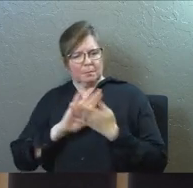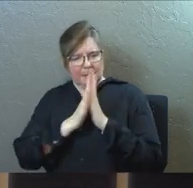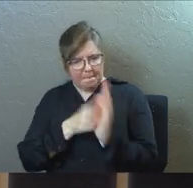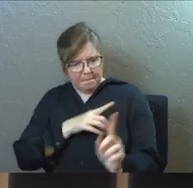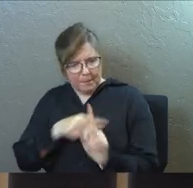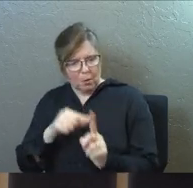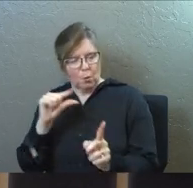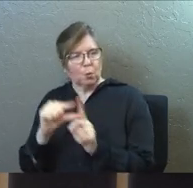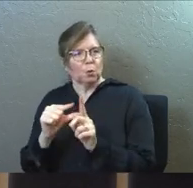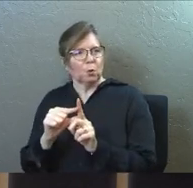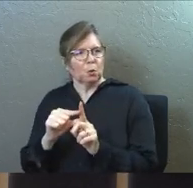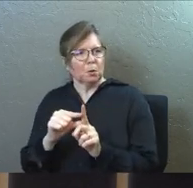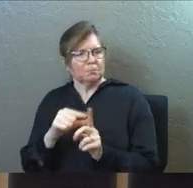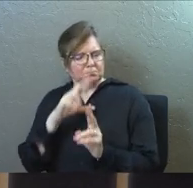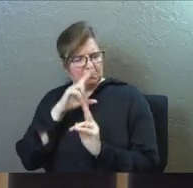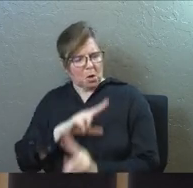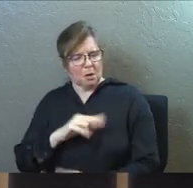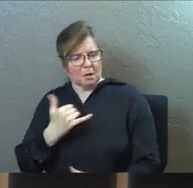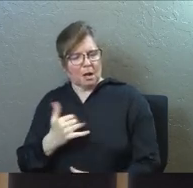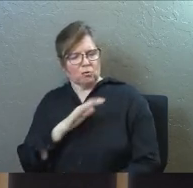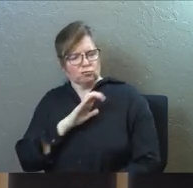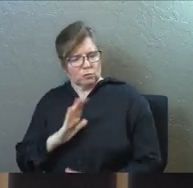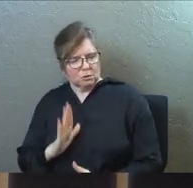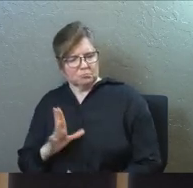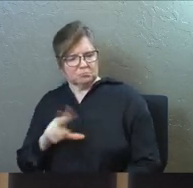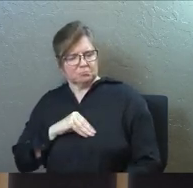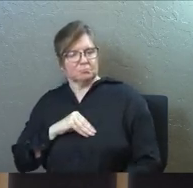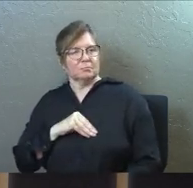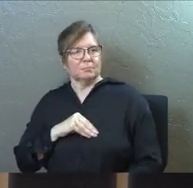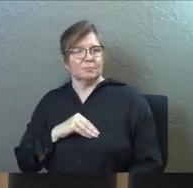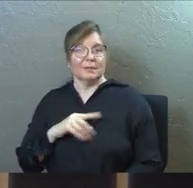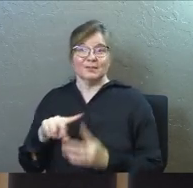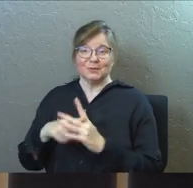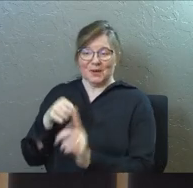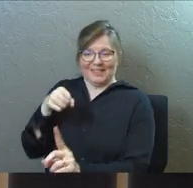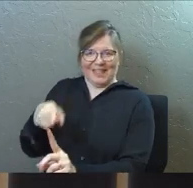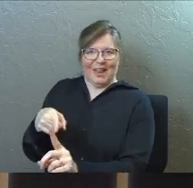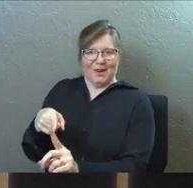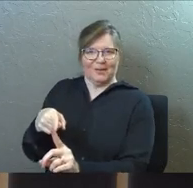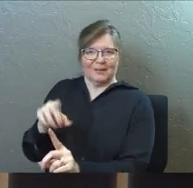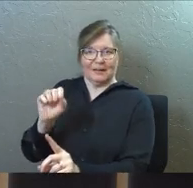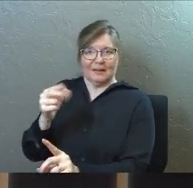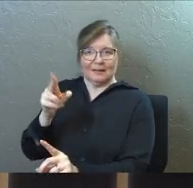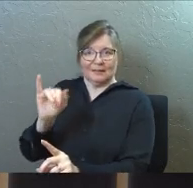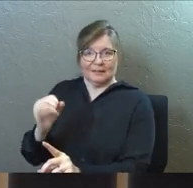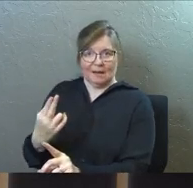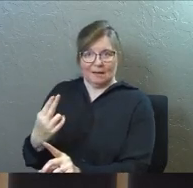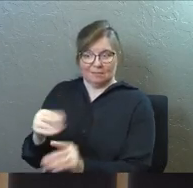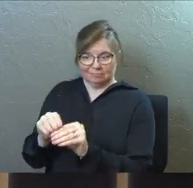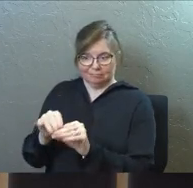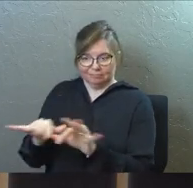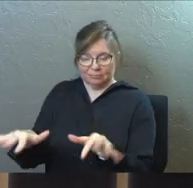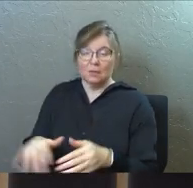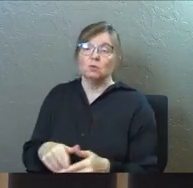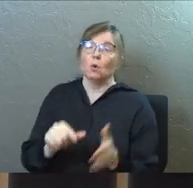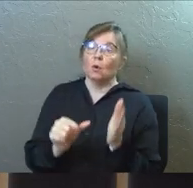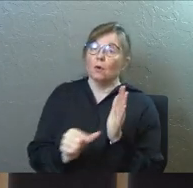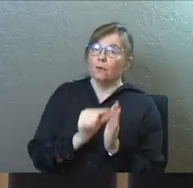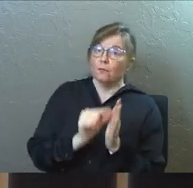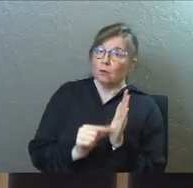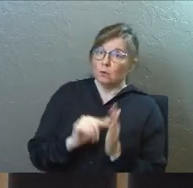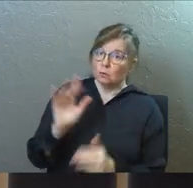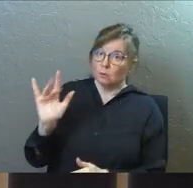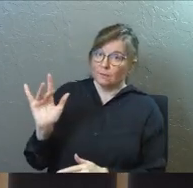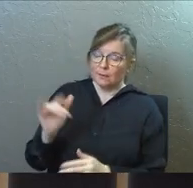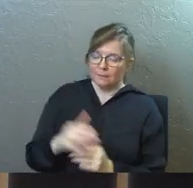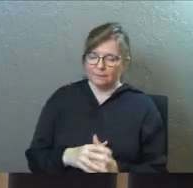but that's where it started, was there at Antioch, okay, so right there in verse 25, it says that